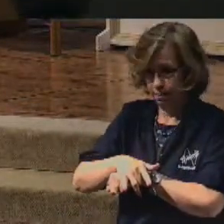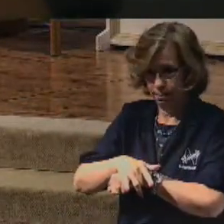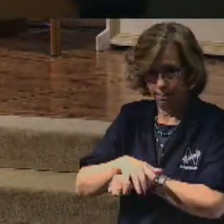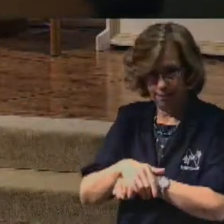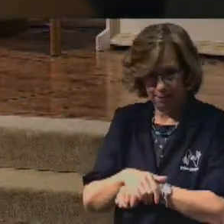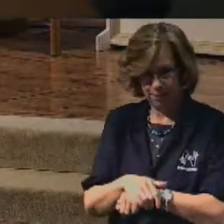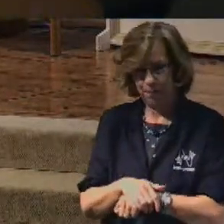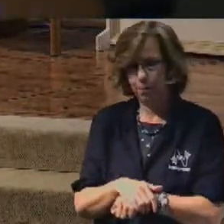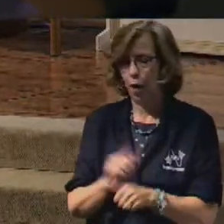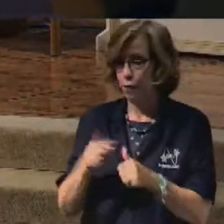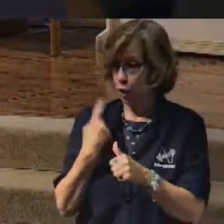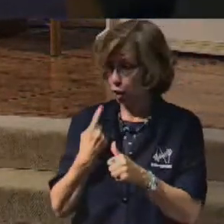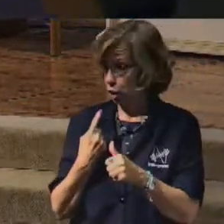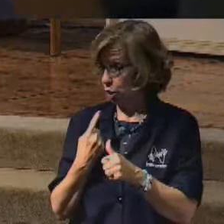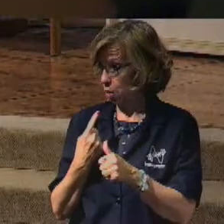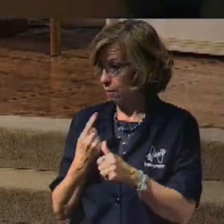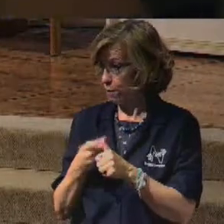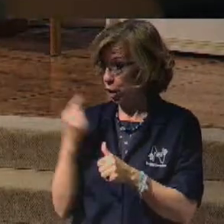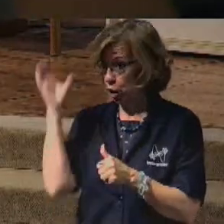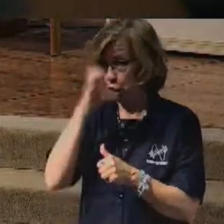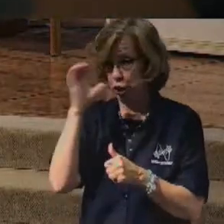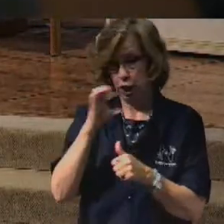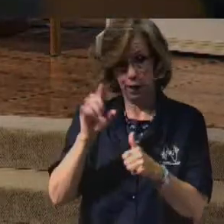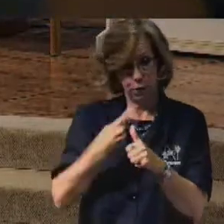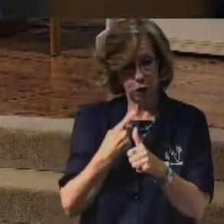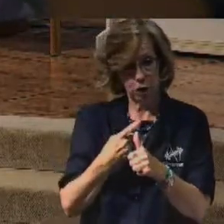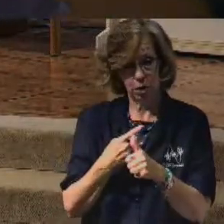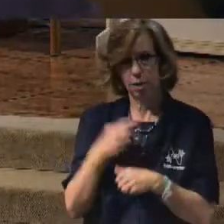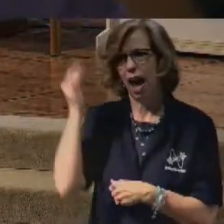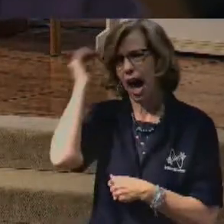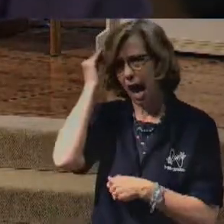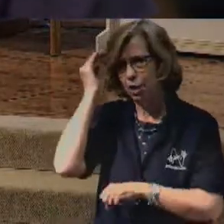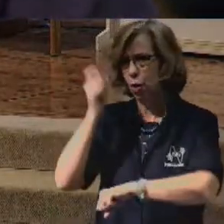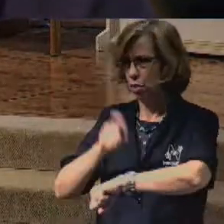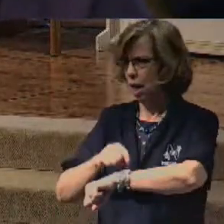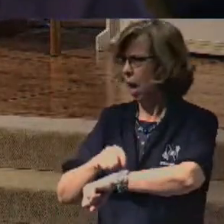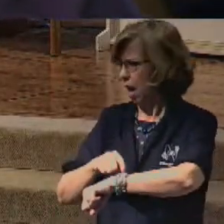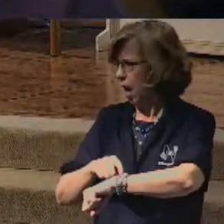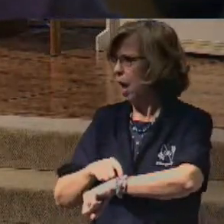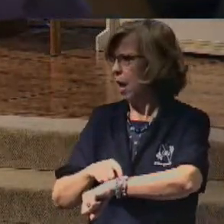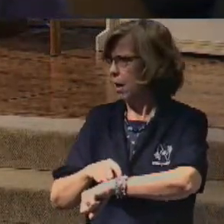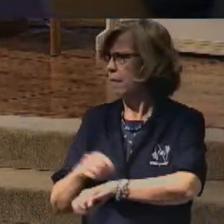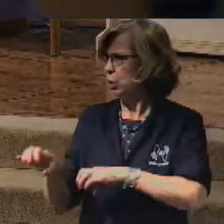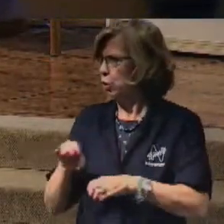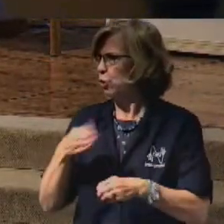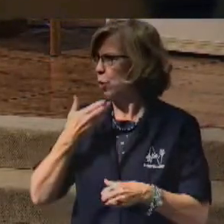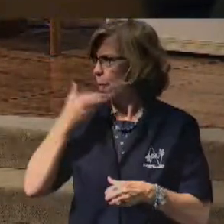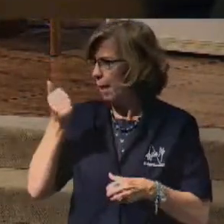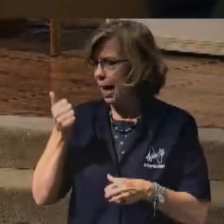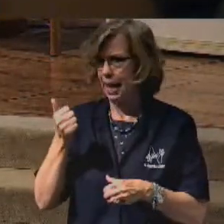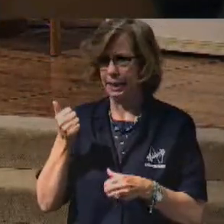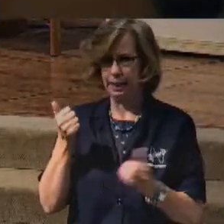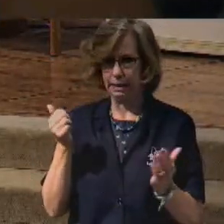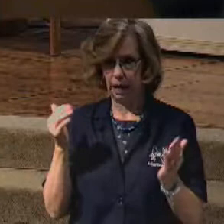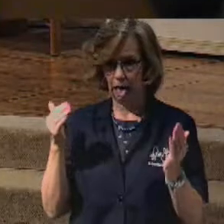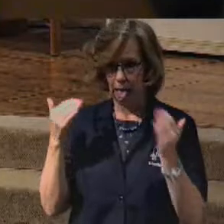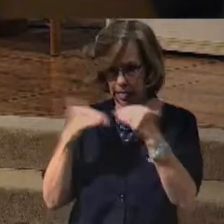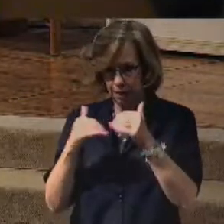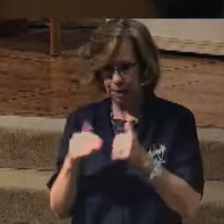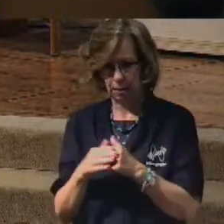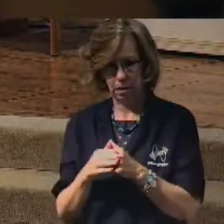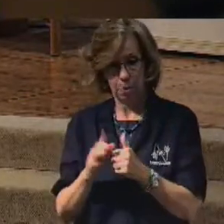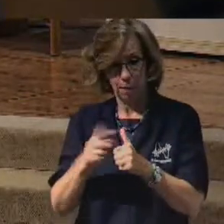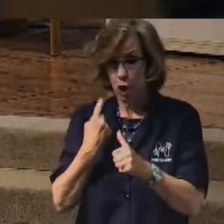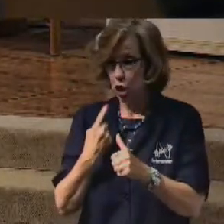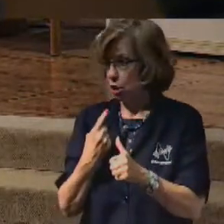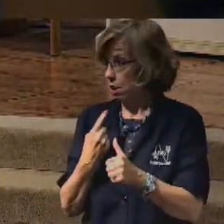thought of the word first, I know, I understand the time. I understand that. I'm going to do my best to stay within it. First.